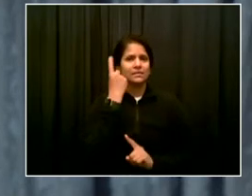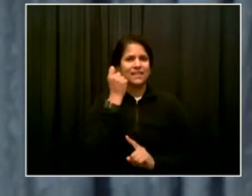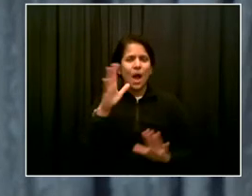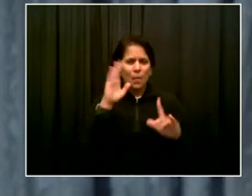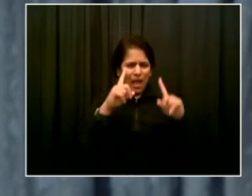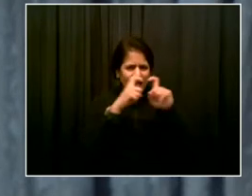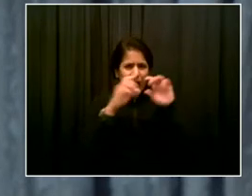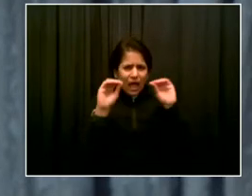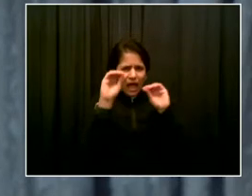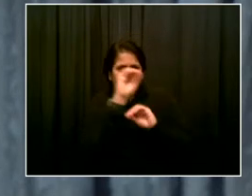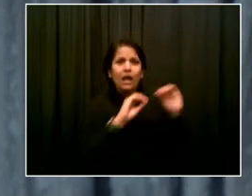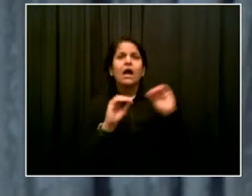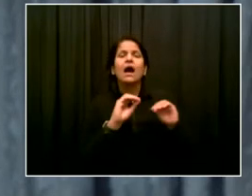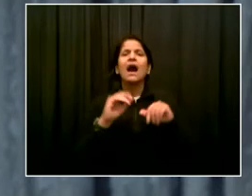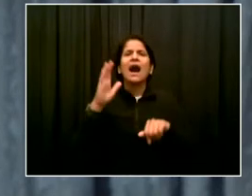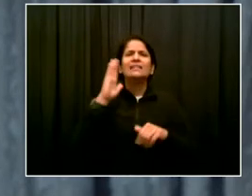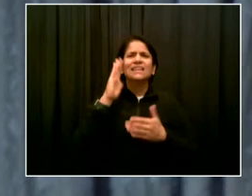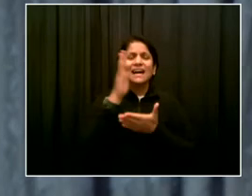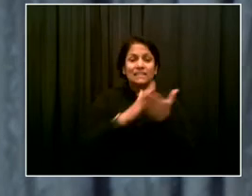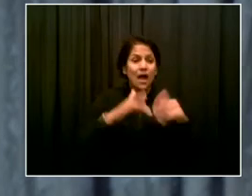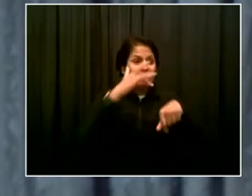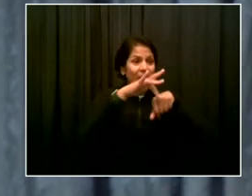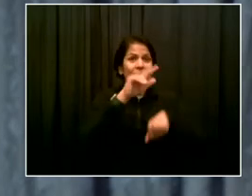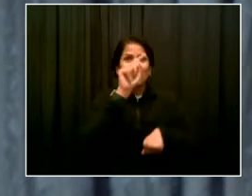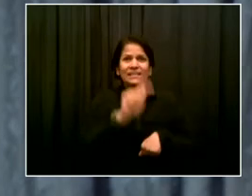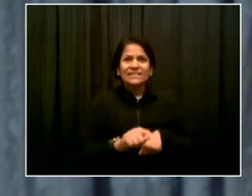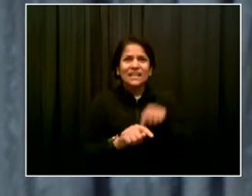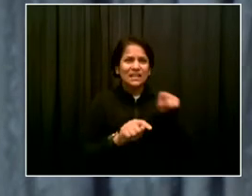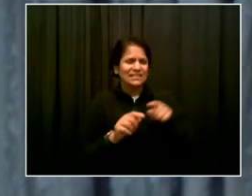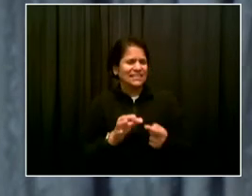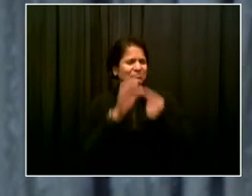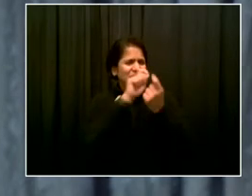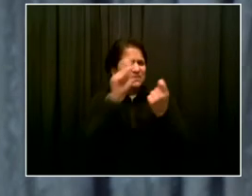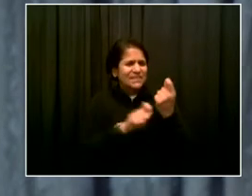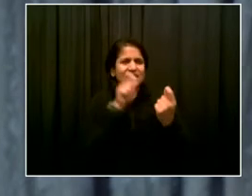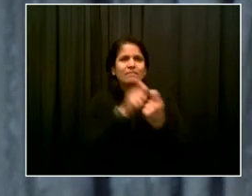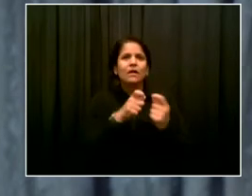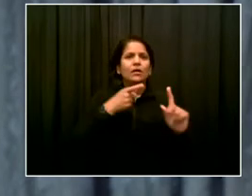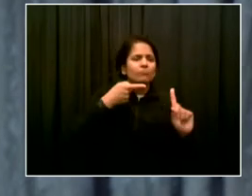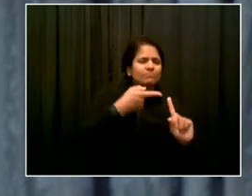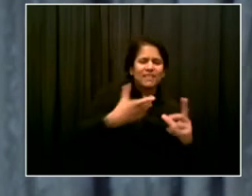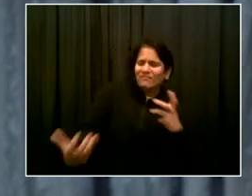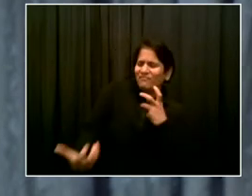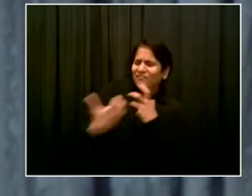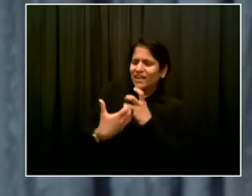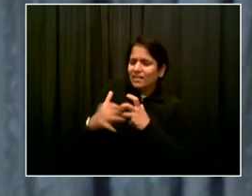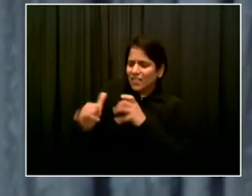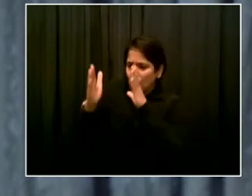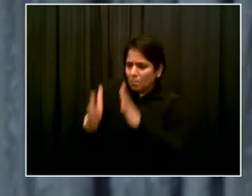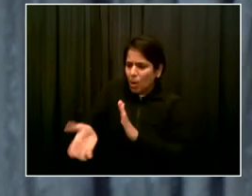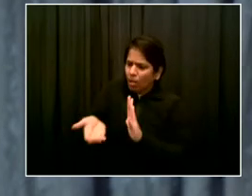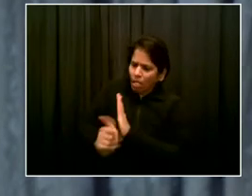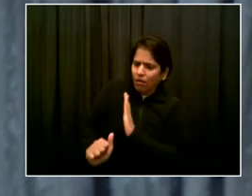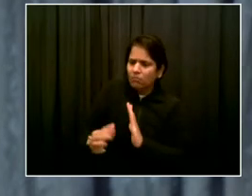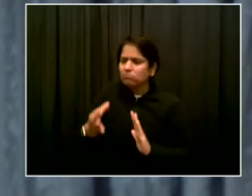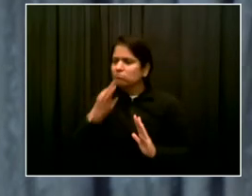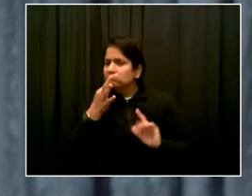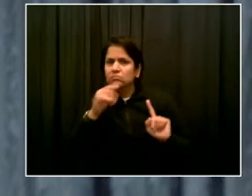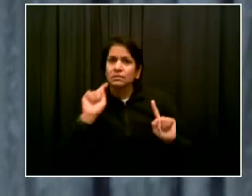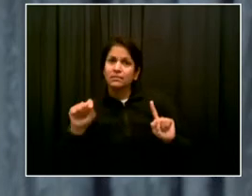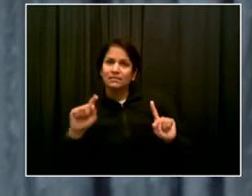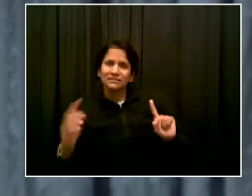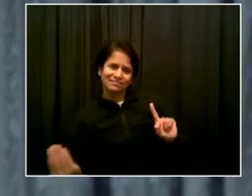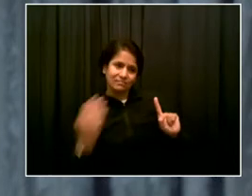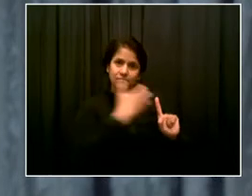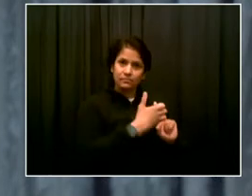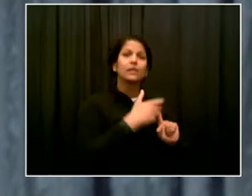requires us to find people whose skill sets meet the various regulatory requirements, including the Coast Guard, etc., etc. And,